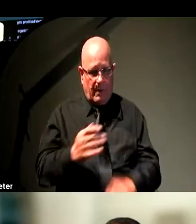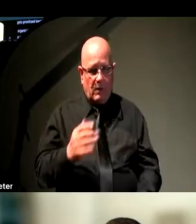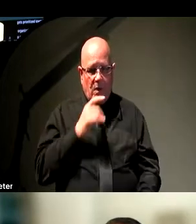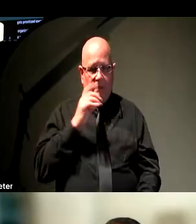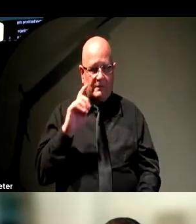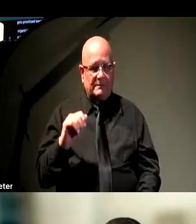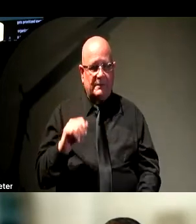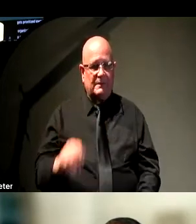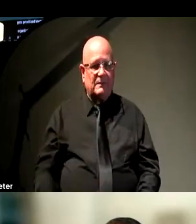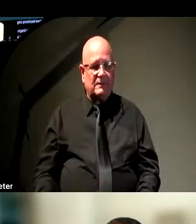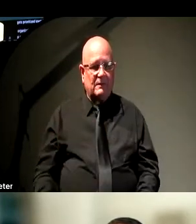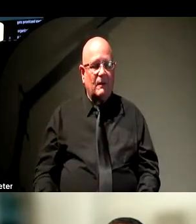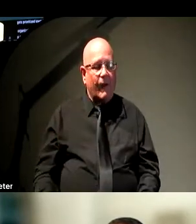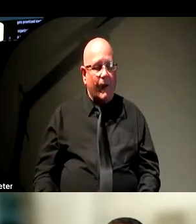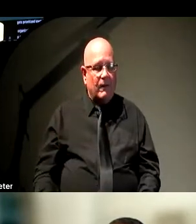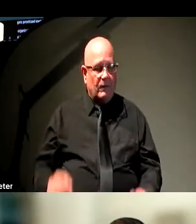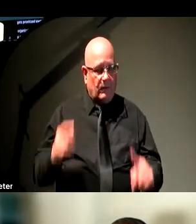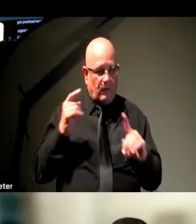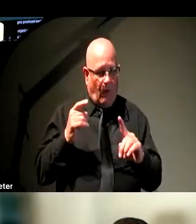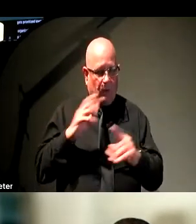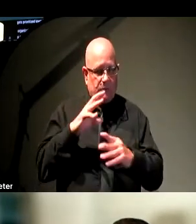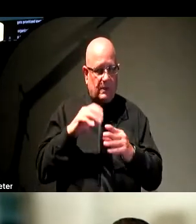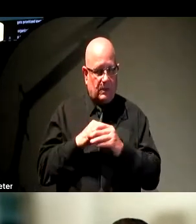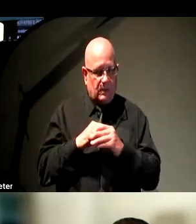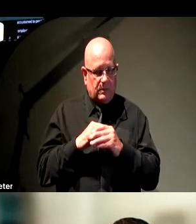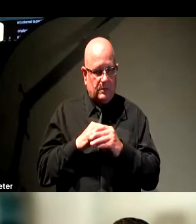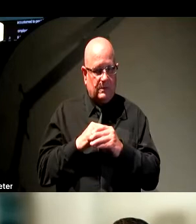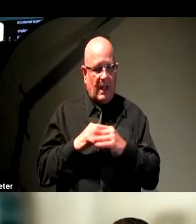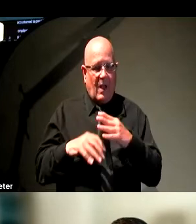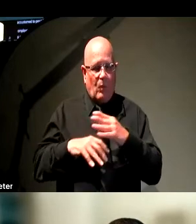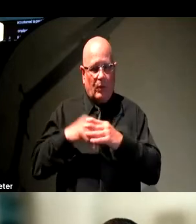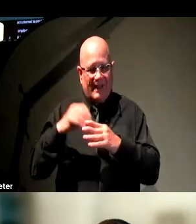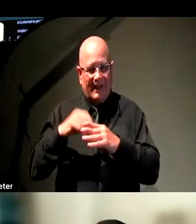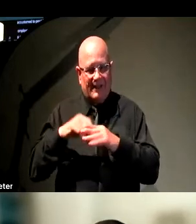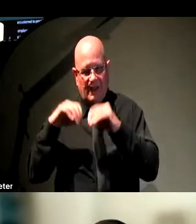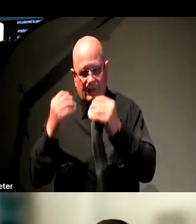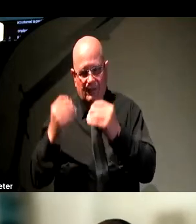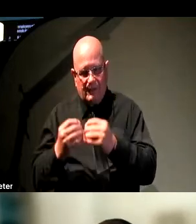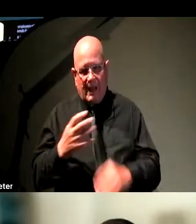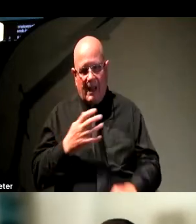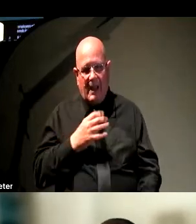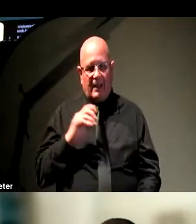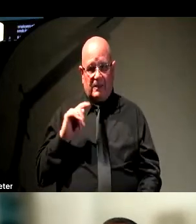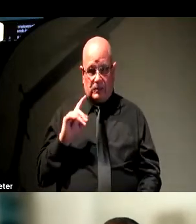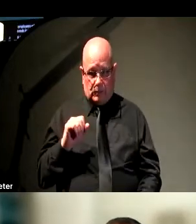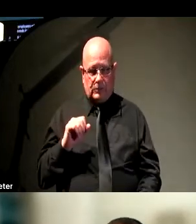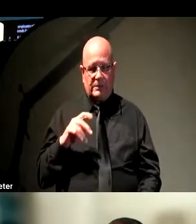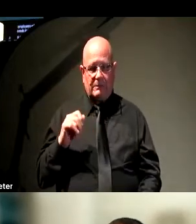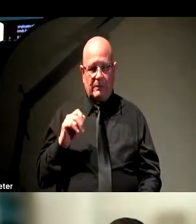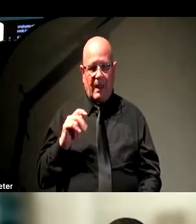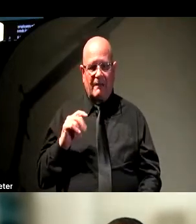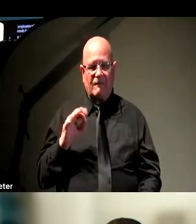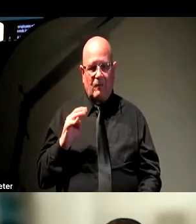technology really needs to include what's facing outside of the organization and the tools and platforms that you all work